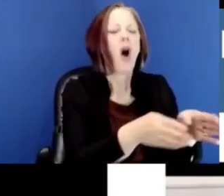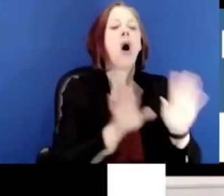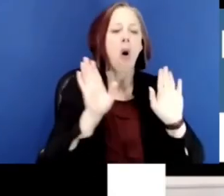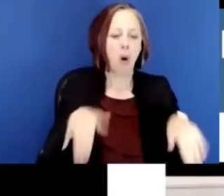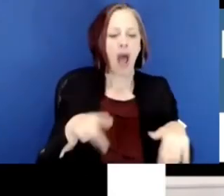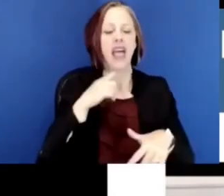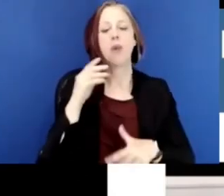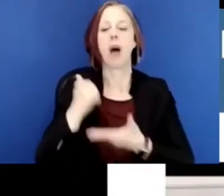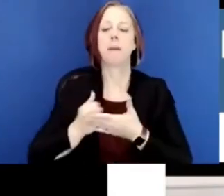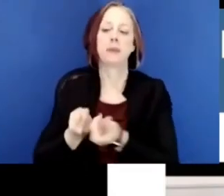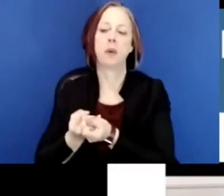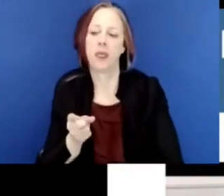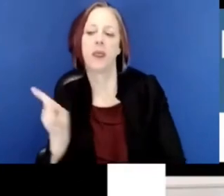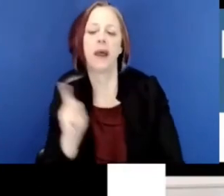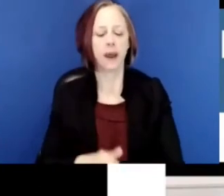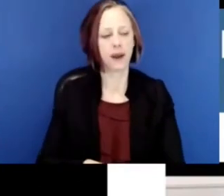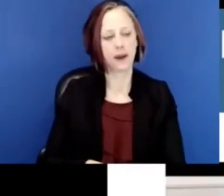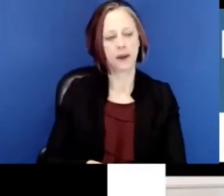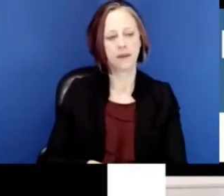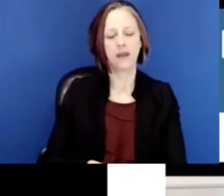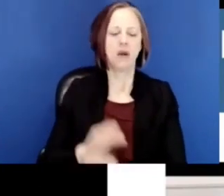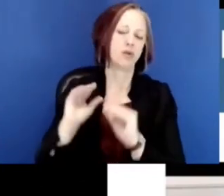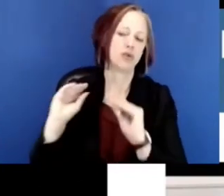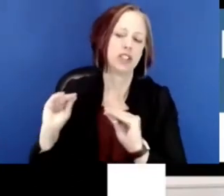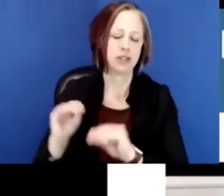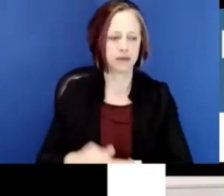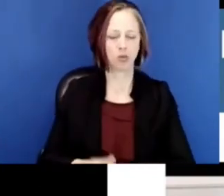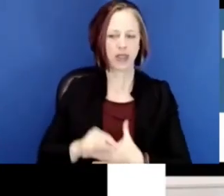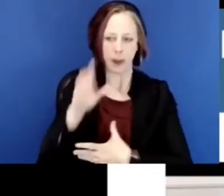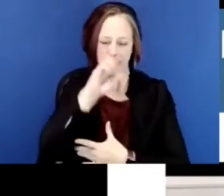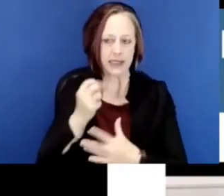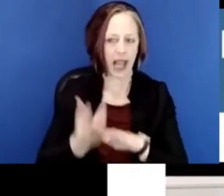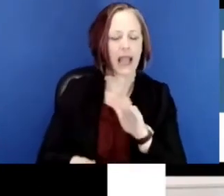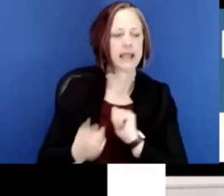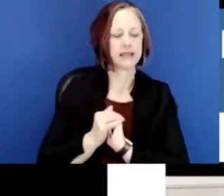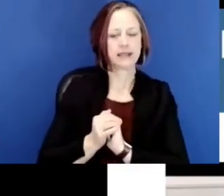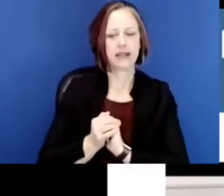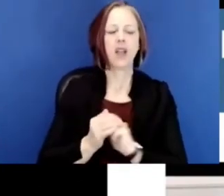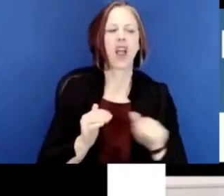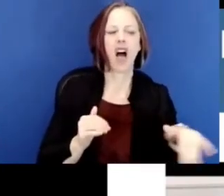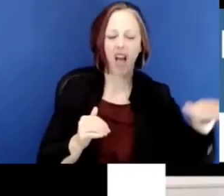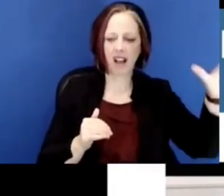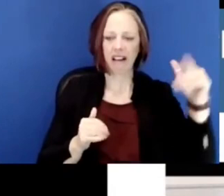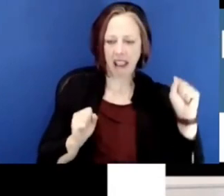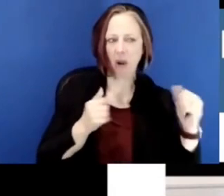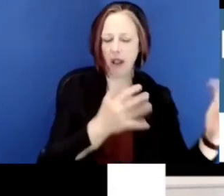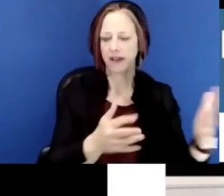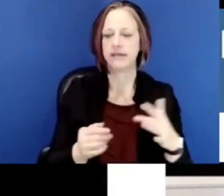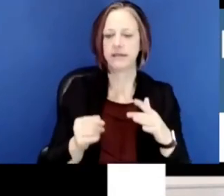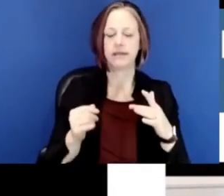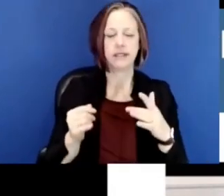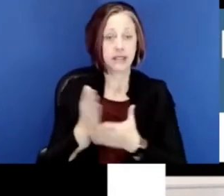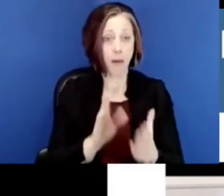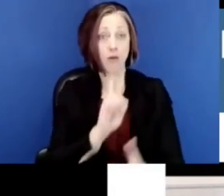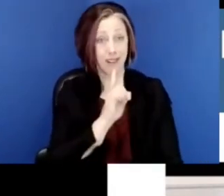And then we'll remediate some and, you know, kind of drill them on what they've missed and others will allow to move forward.